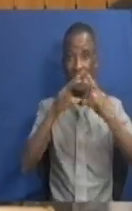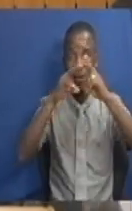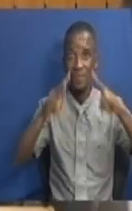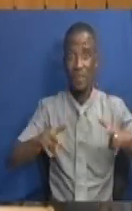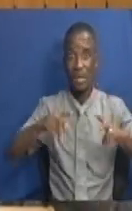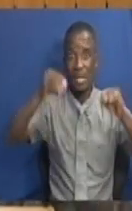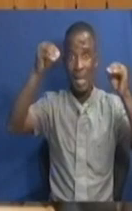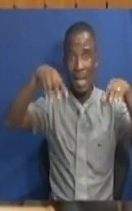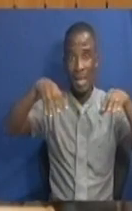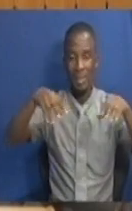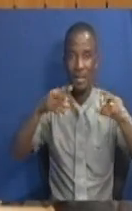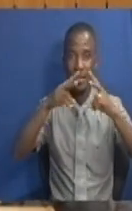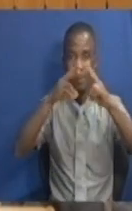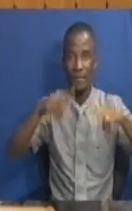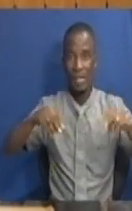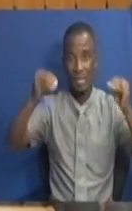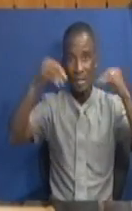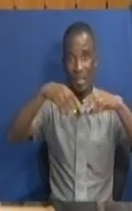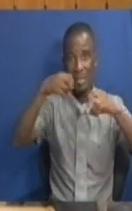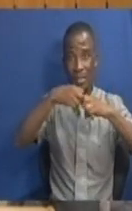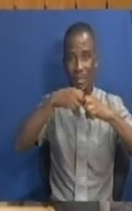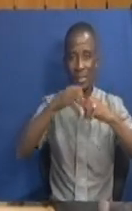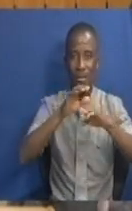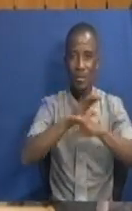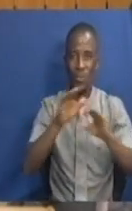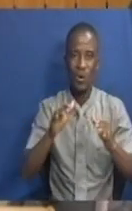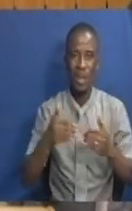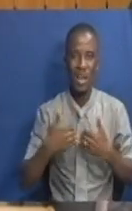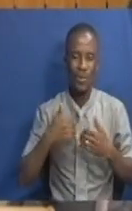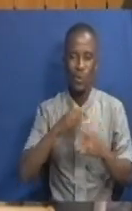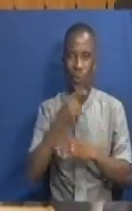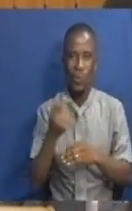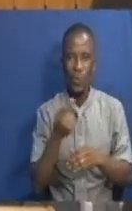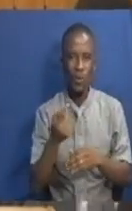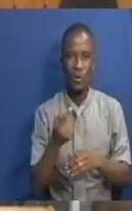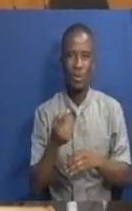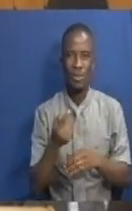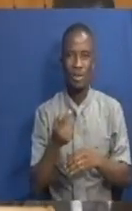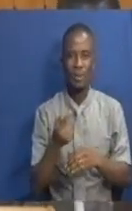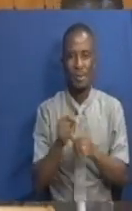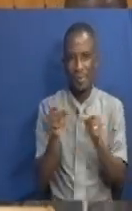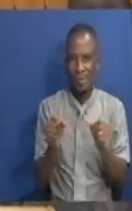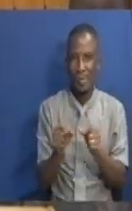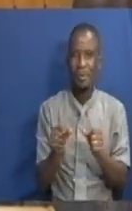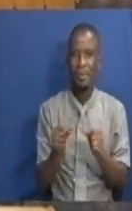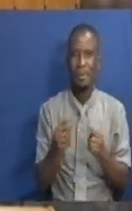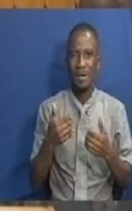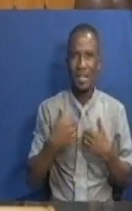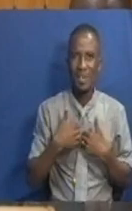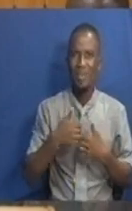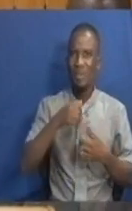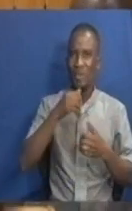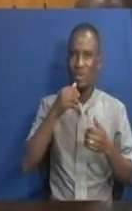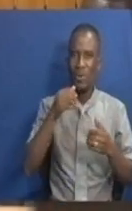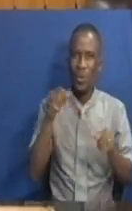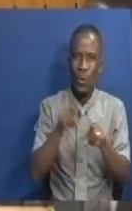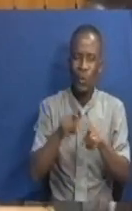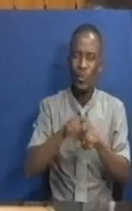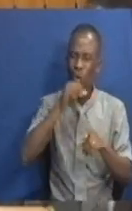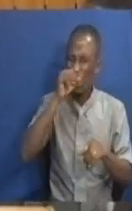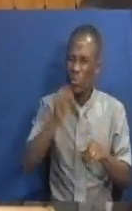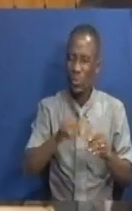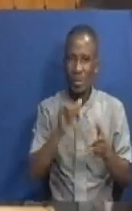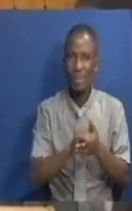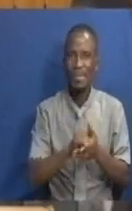we are not only committed to ensure every corner of this country get power. We are also making sure